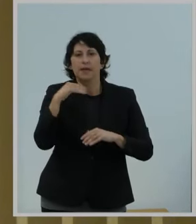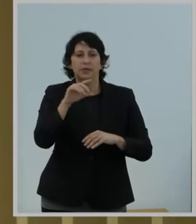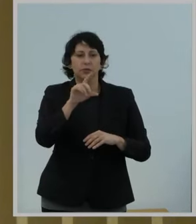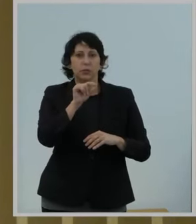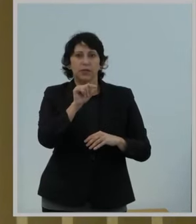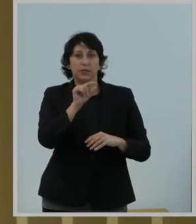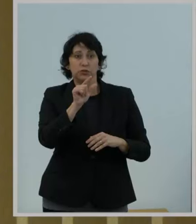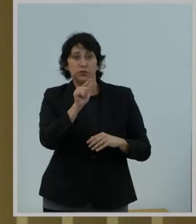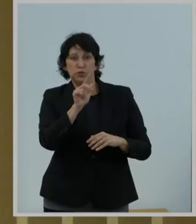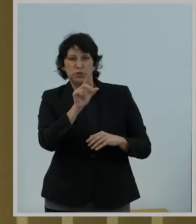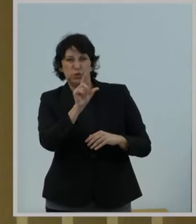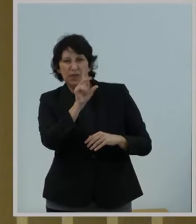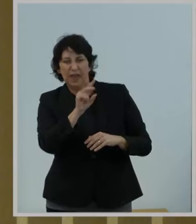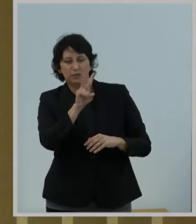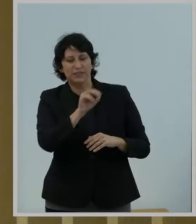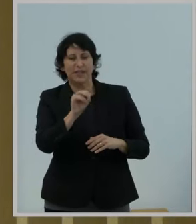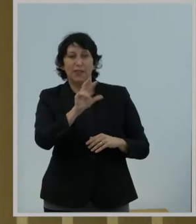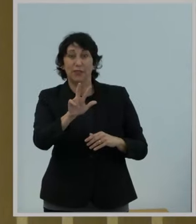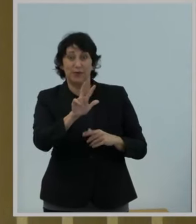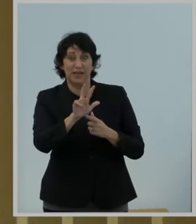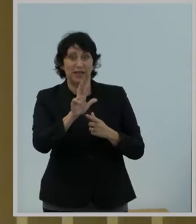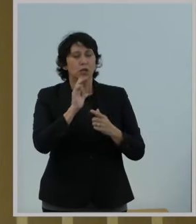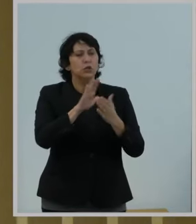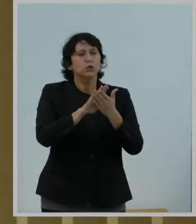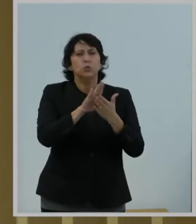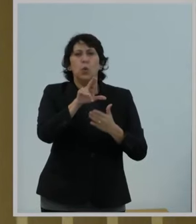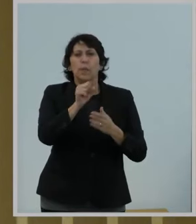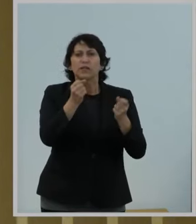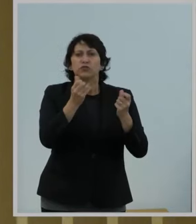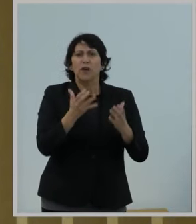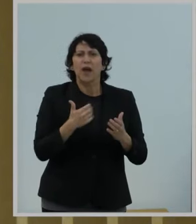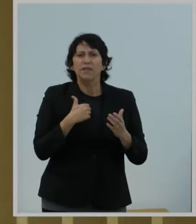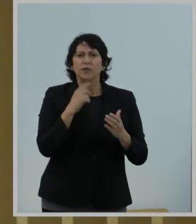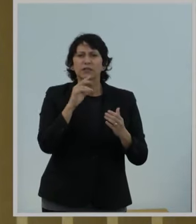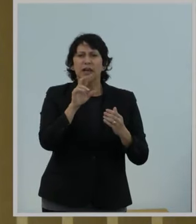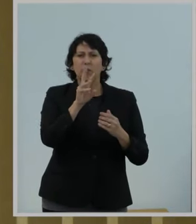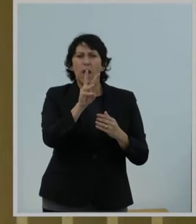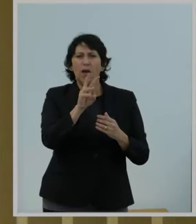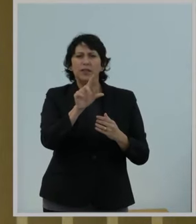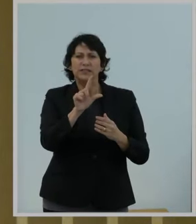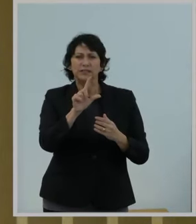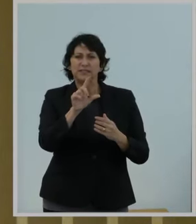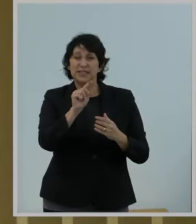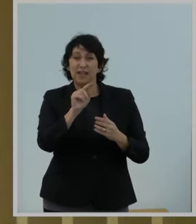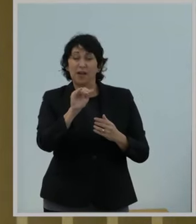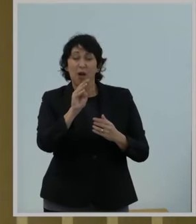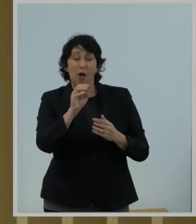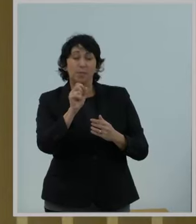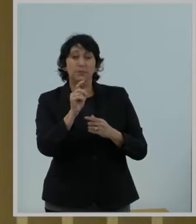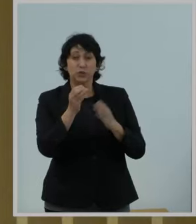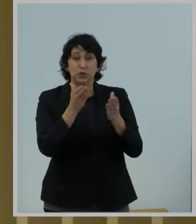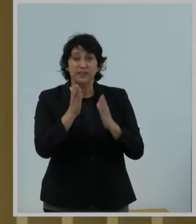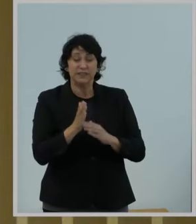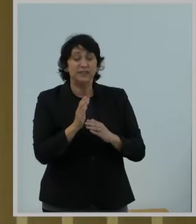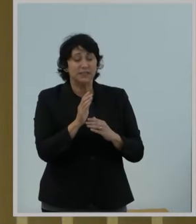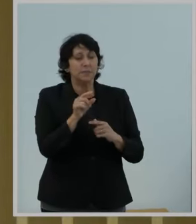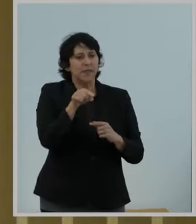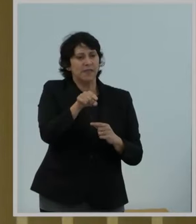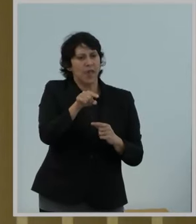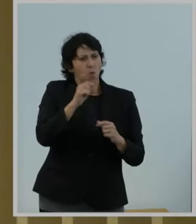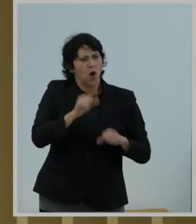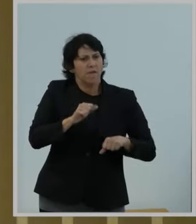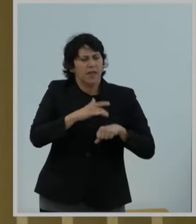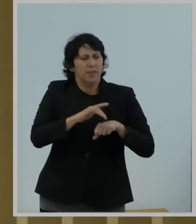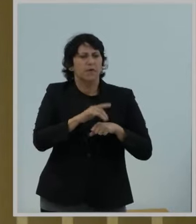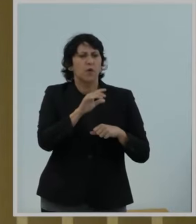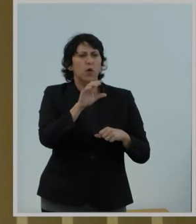commission previously determined school bus drivers' use of wireless telecom services was eligible for